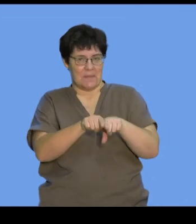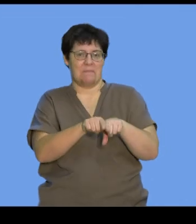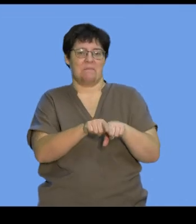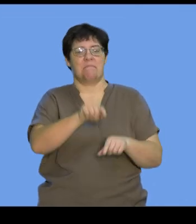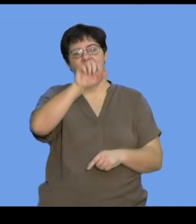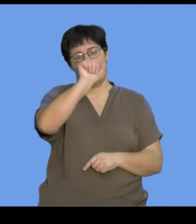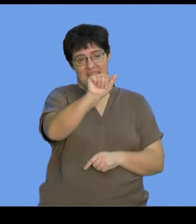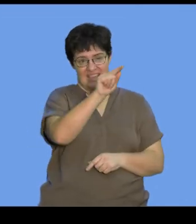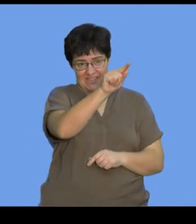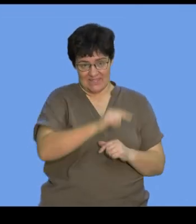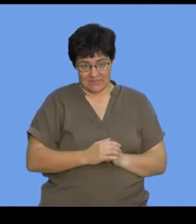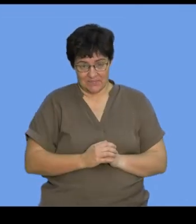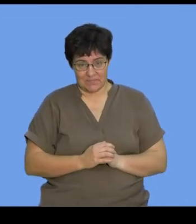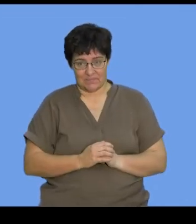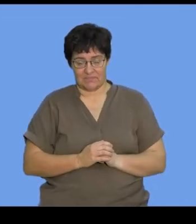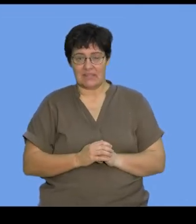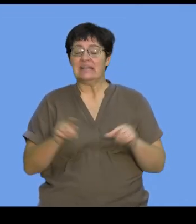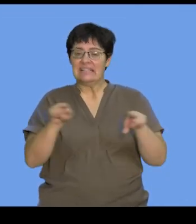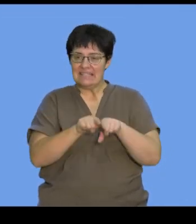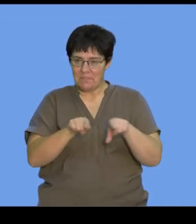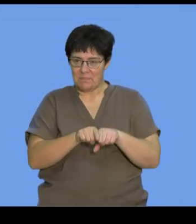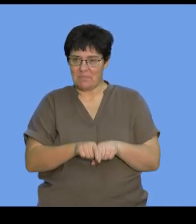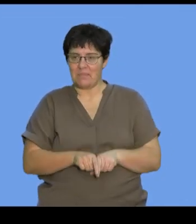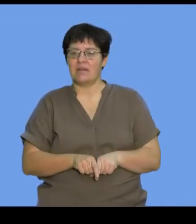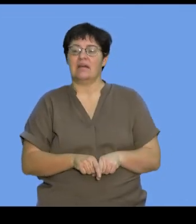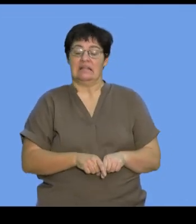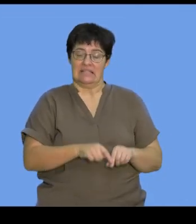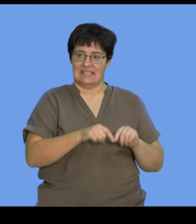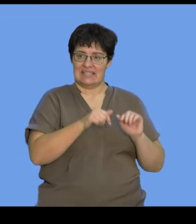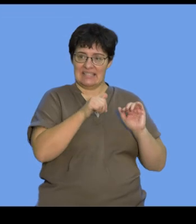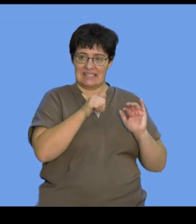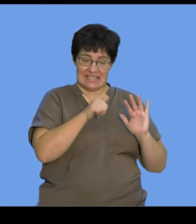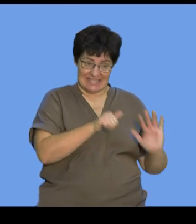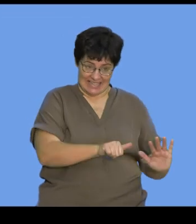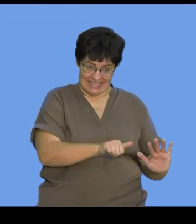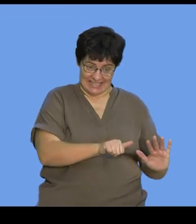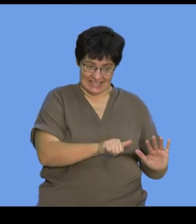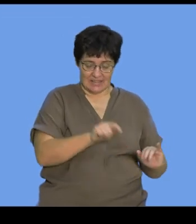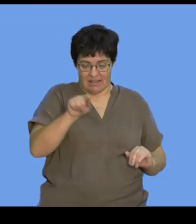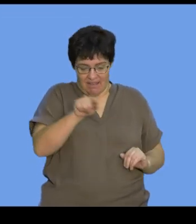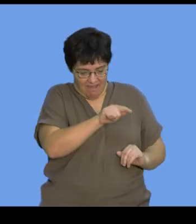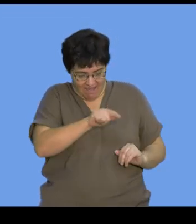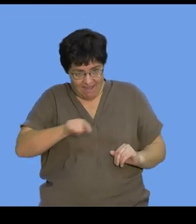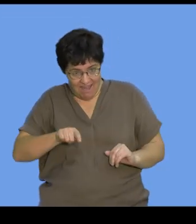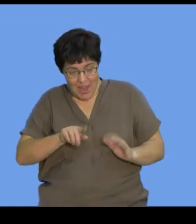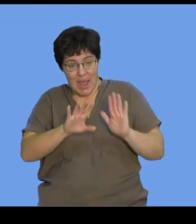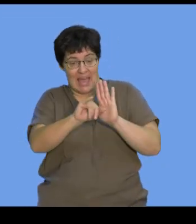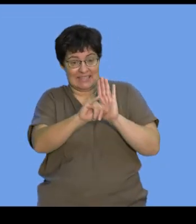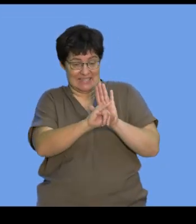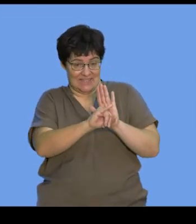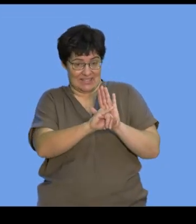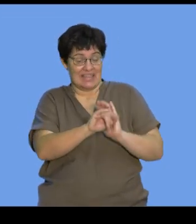be an adenine. And likewise, based on that, we know that number six, which we identified